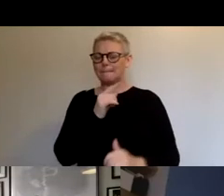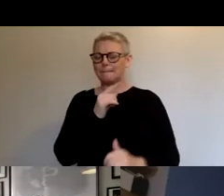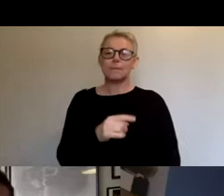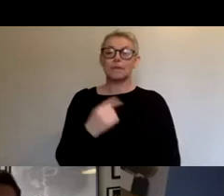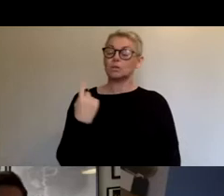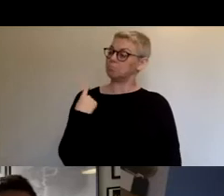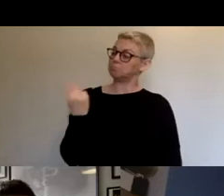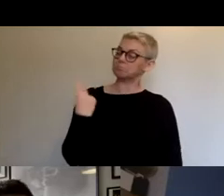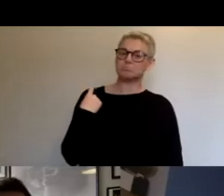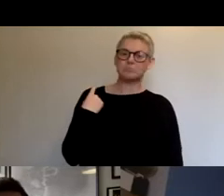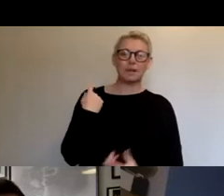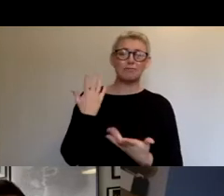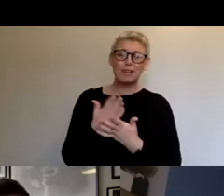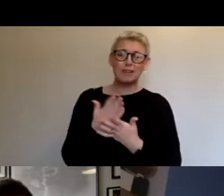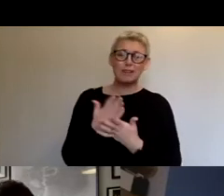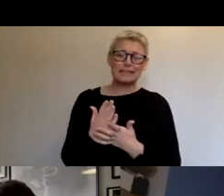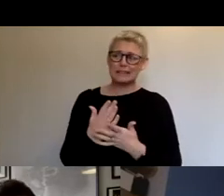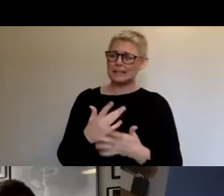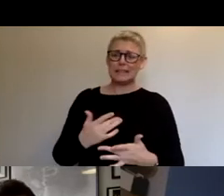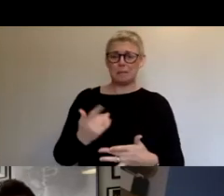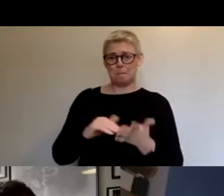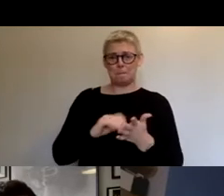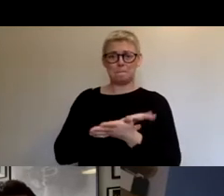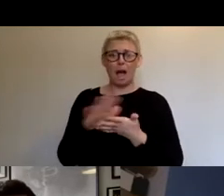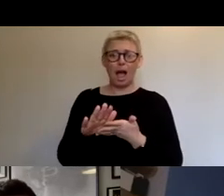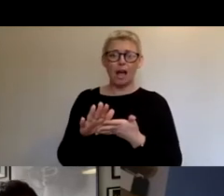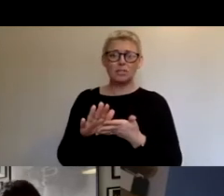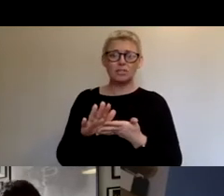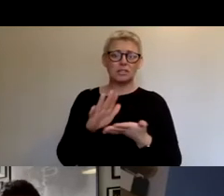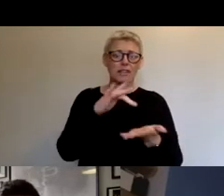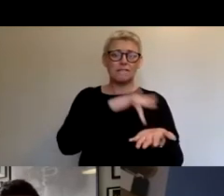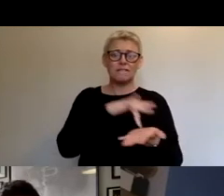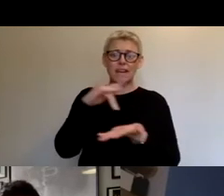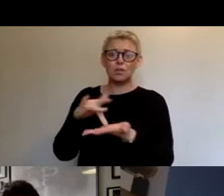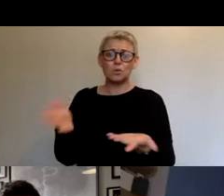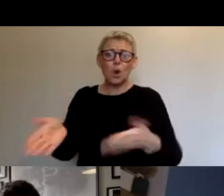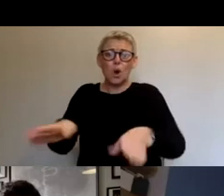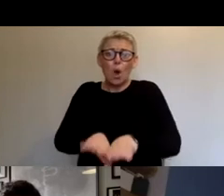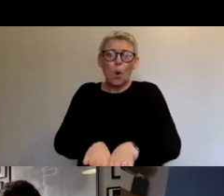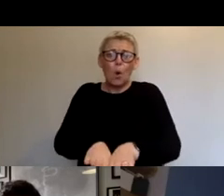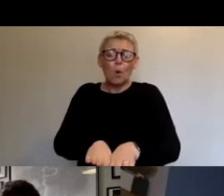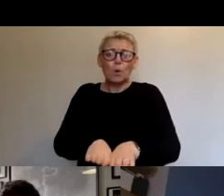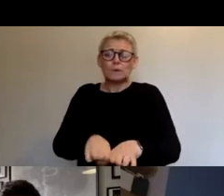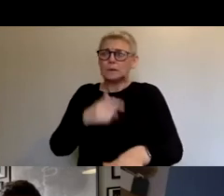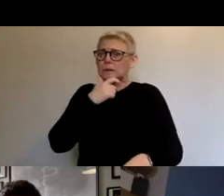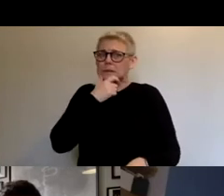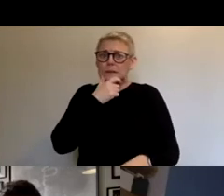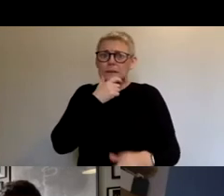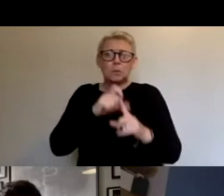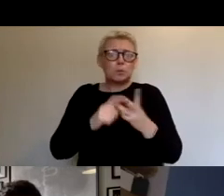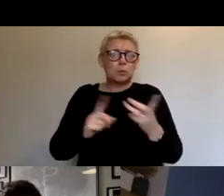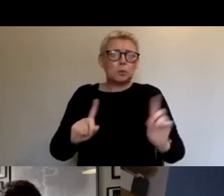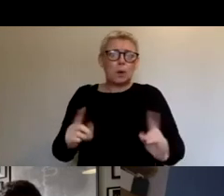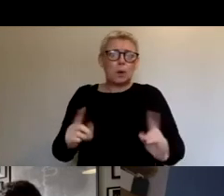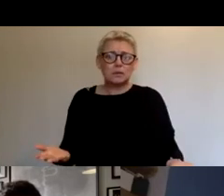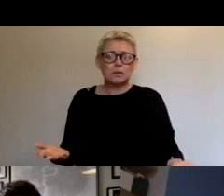having an existential crisis because it was March and our venues had just been closed and we didn't really know what to do with ourselves. And he